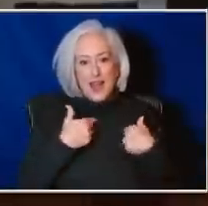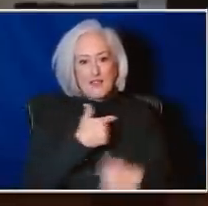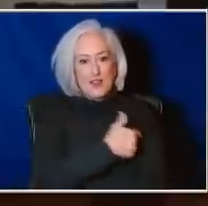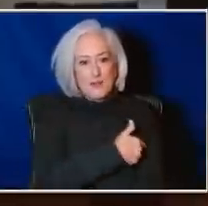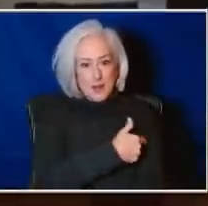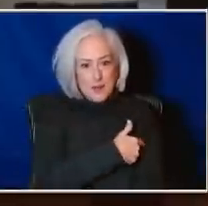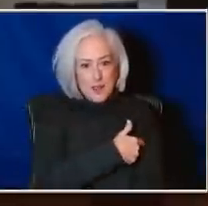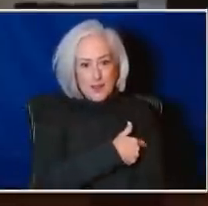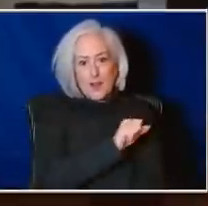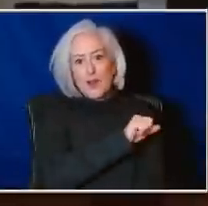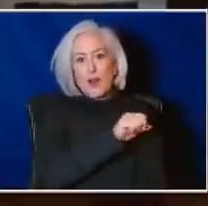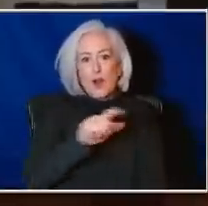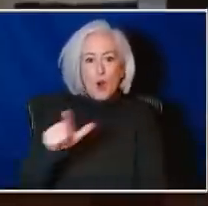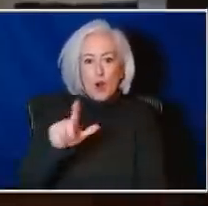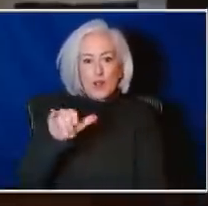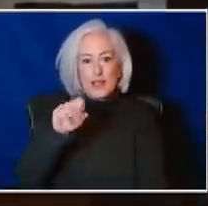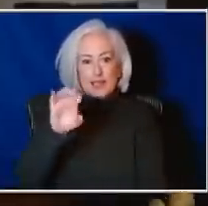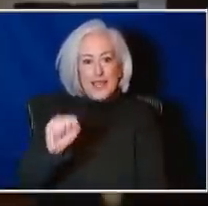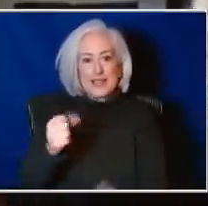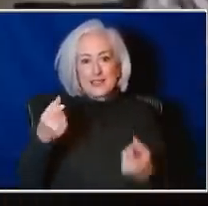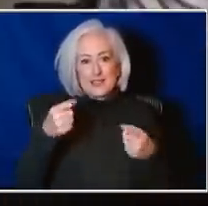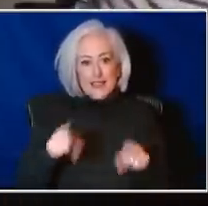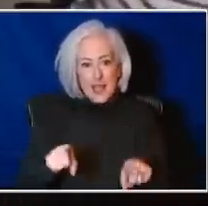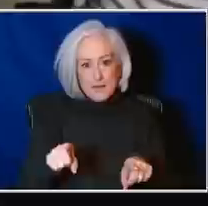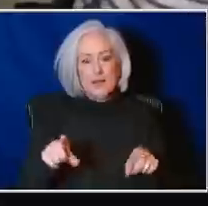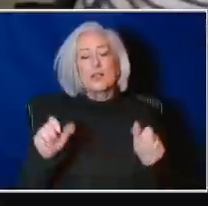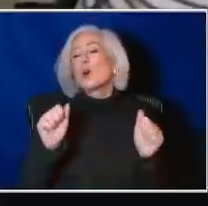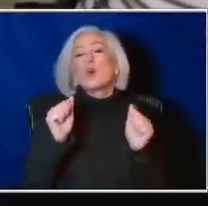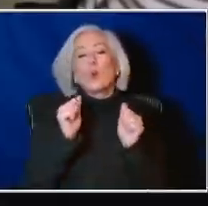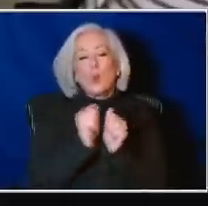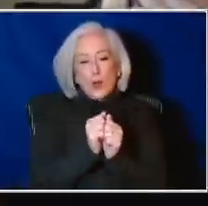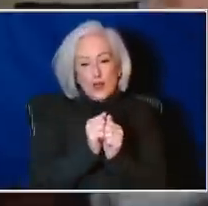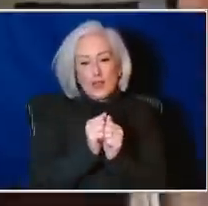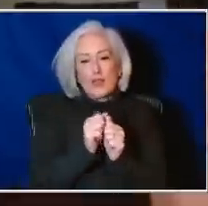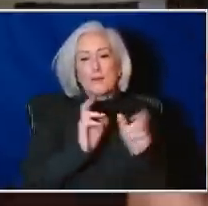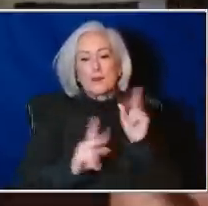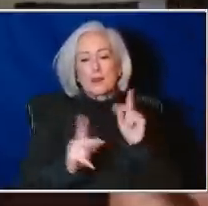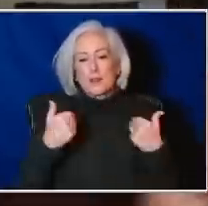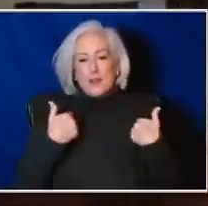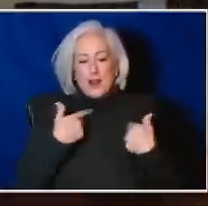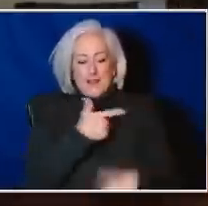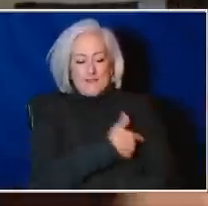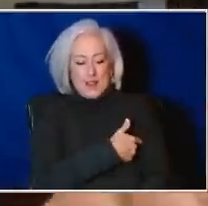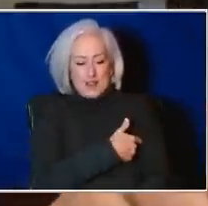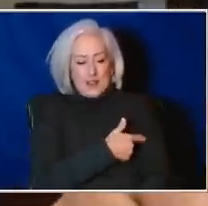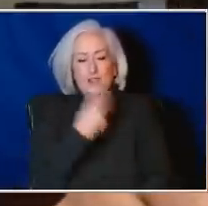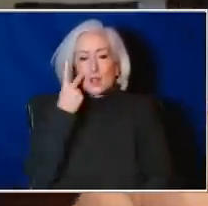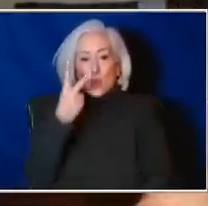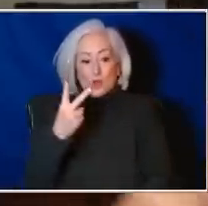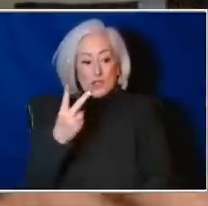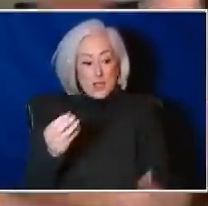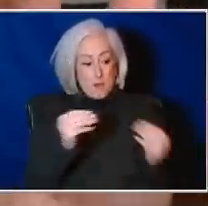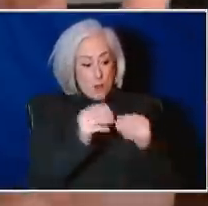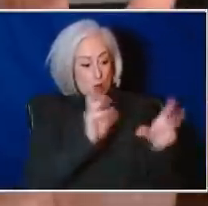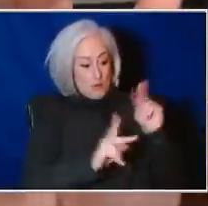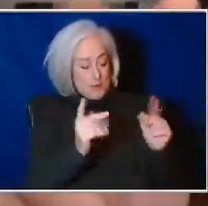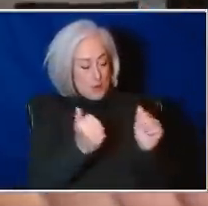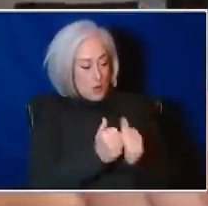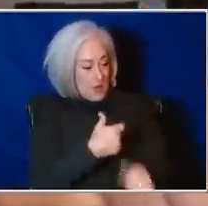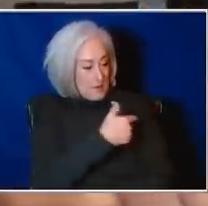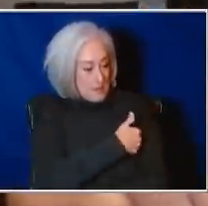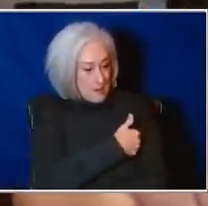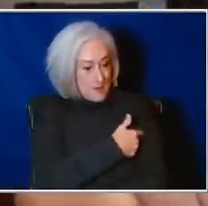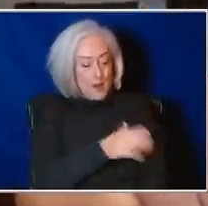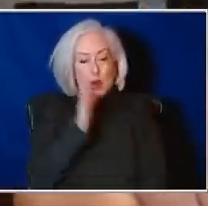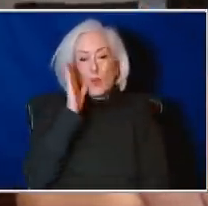in immunized people. So we're seeing a higher immunization rate. And so you're going to see so-called breakthrough